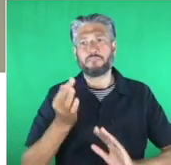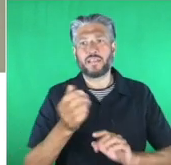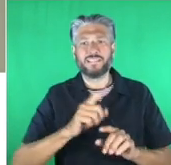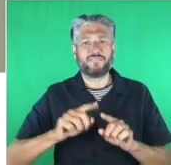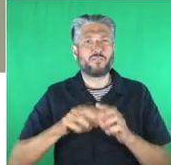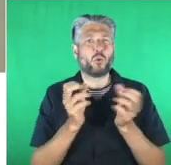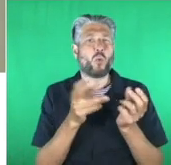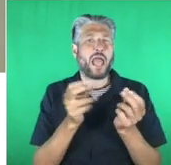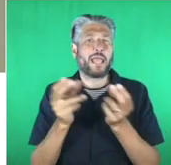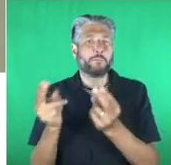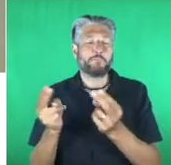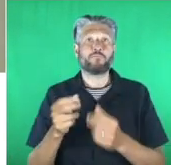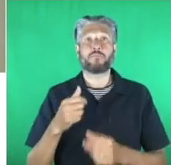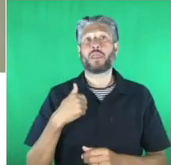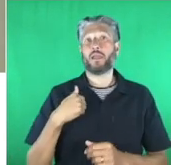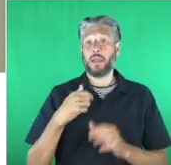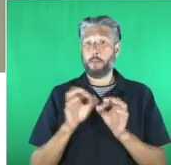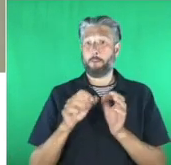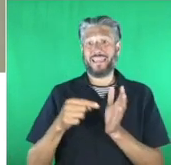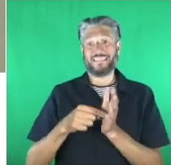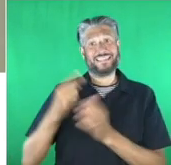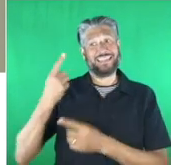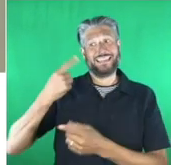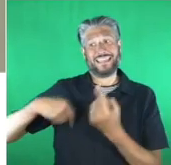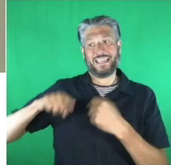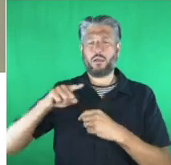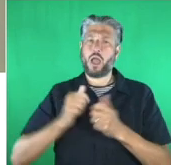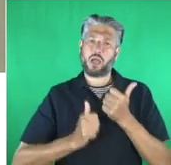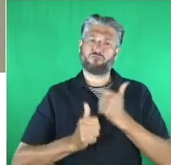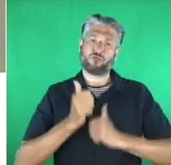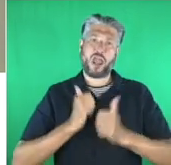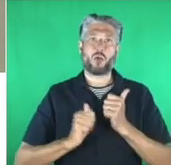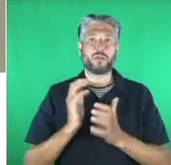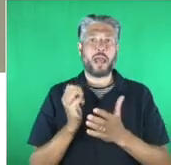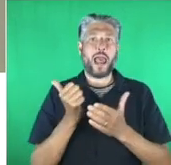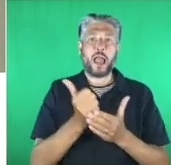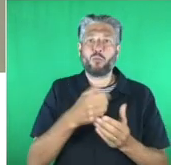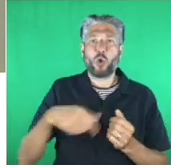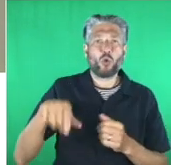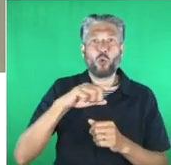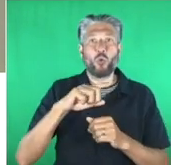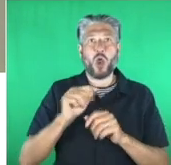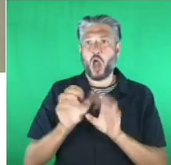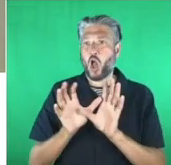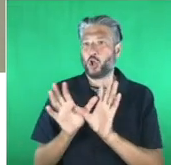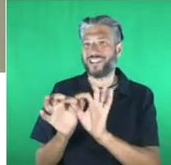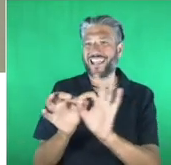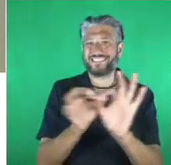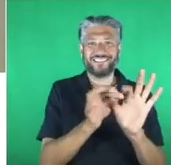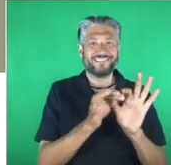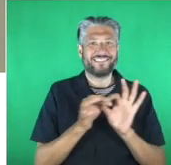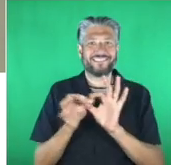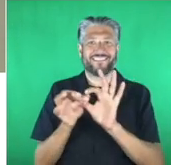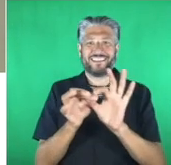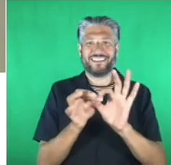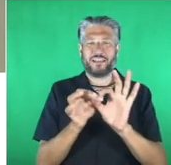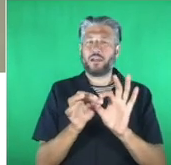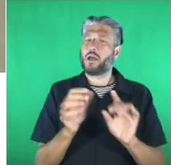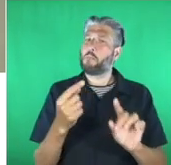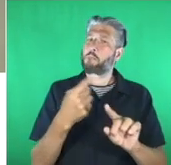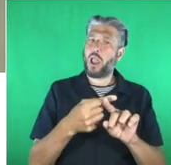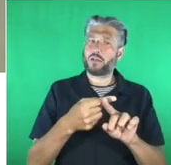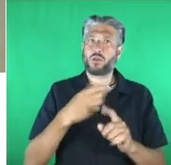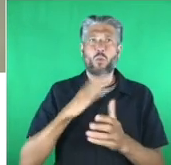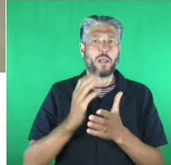role we play in keeping the uk connected but we want to do more than just connect people we want to help people make the most of technology and inspire confidence with it